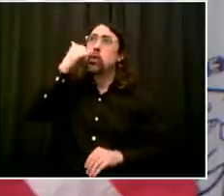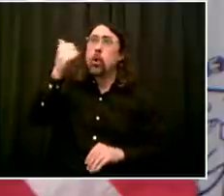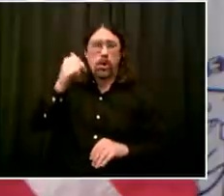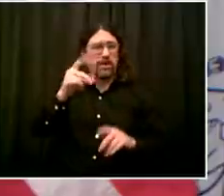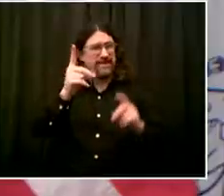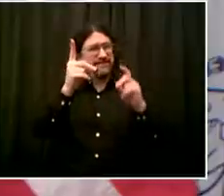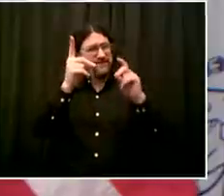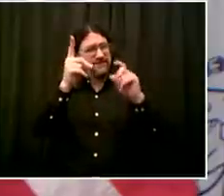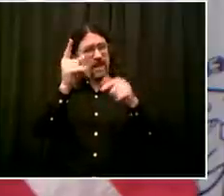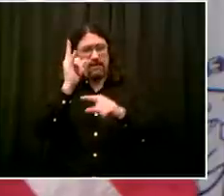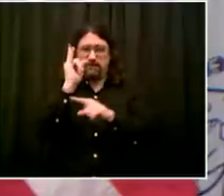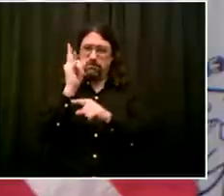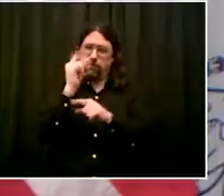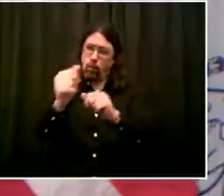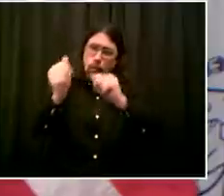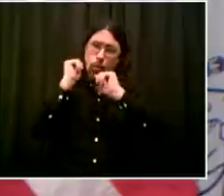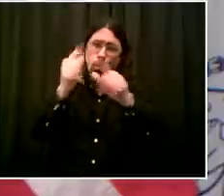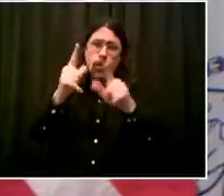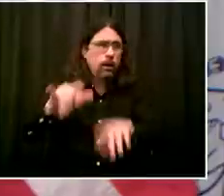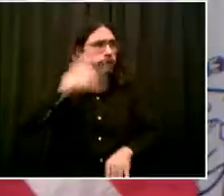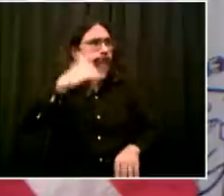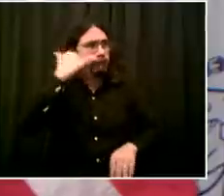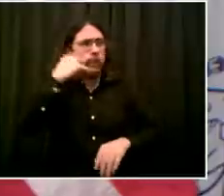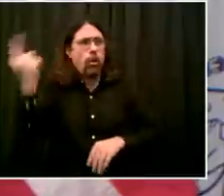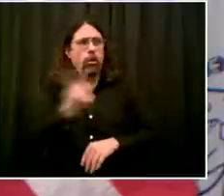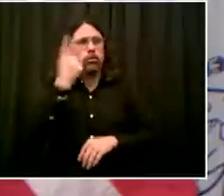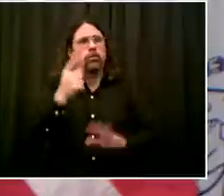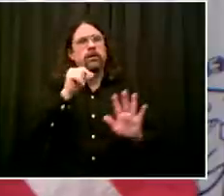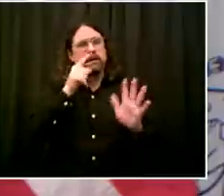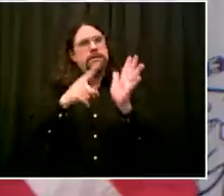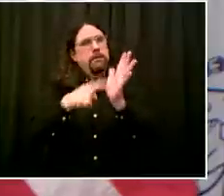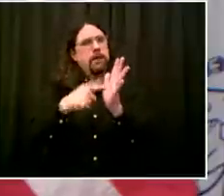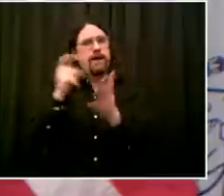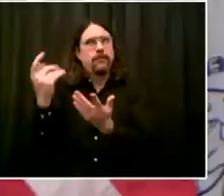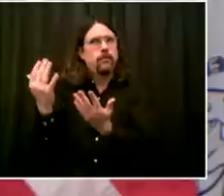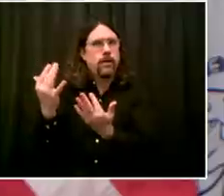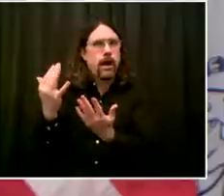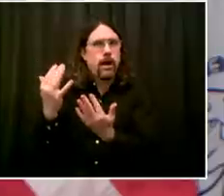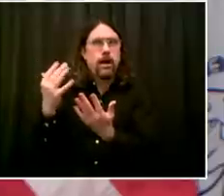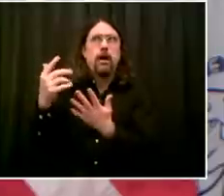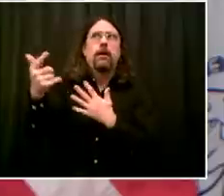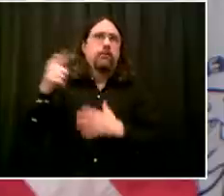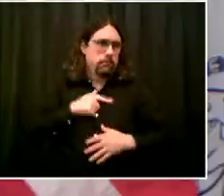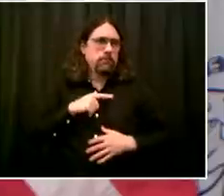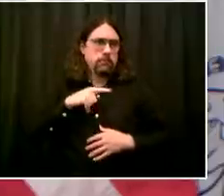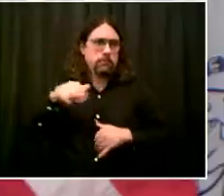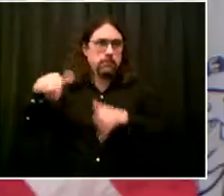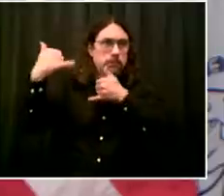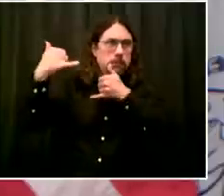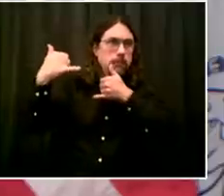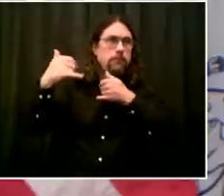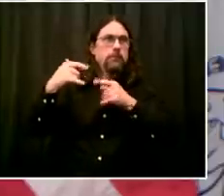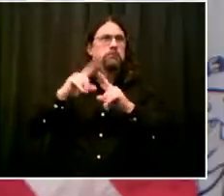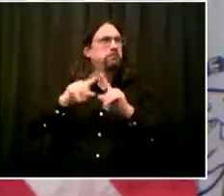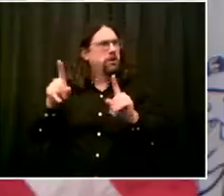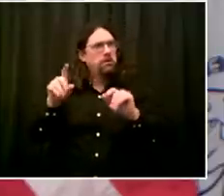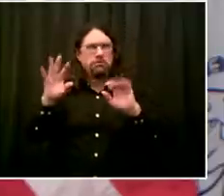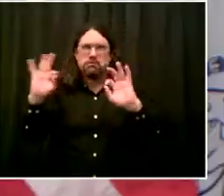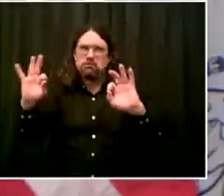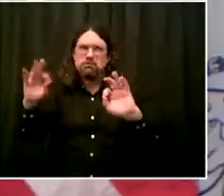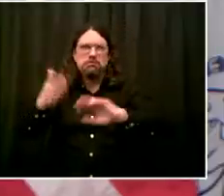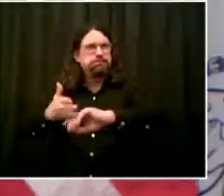you're getting the right food, i.e. if you need kosher or you need halal, um, so that that is being delivered to you.